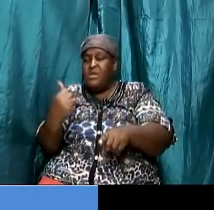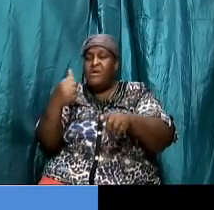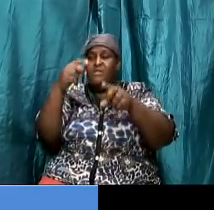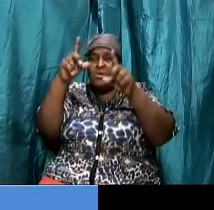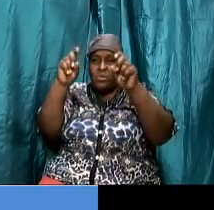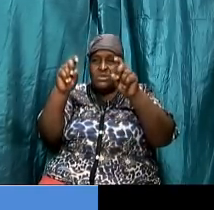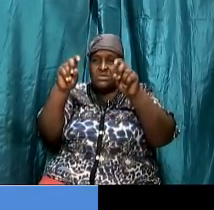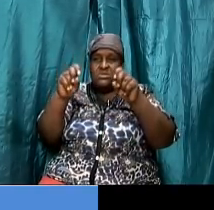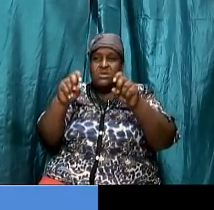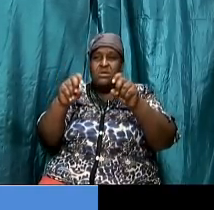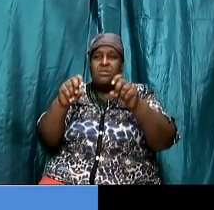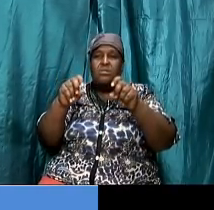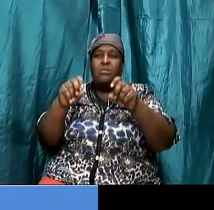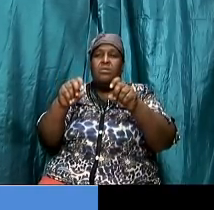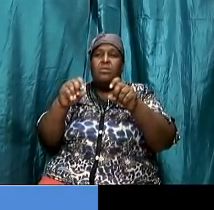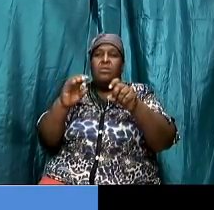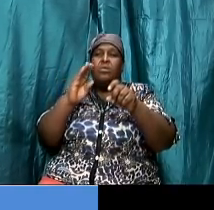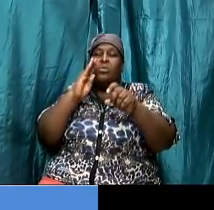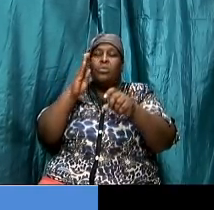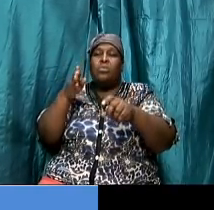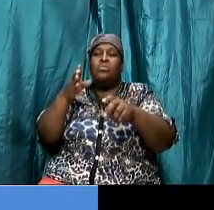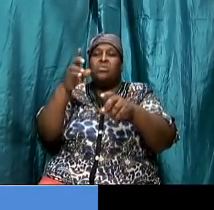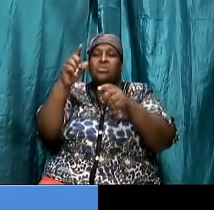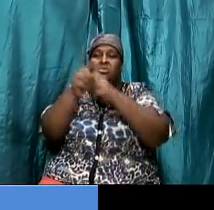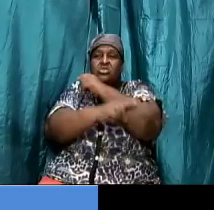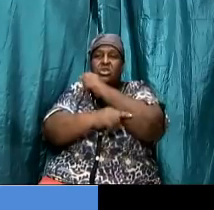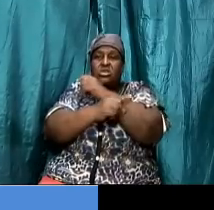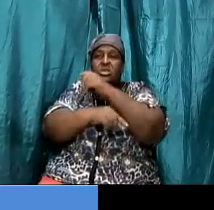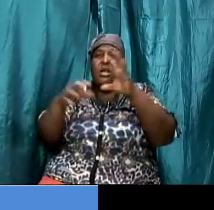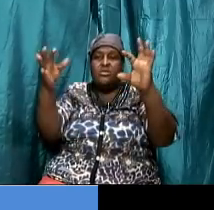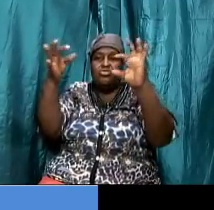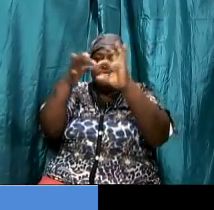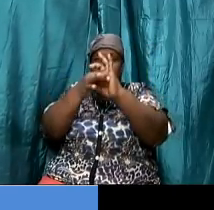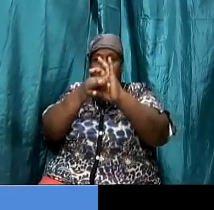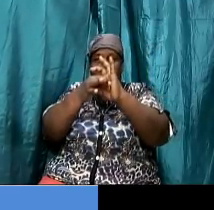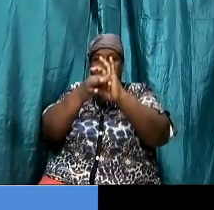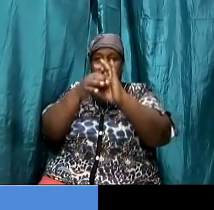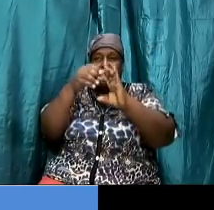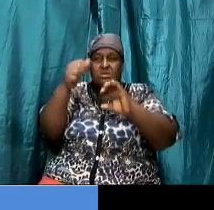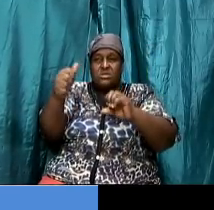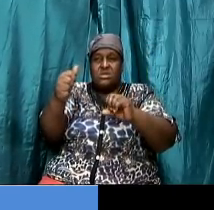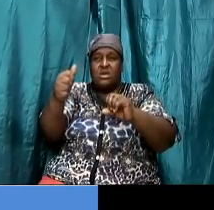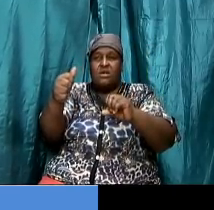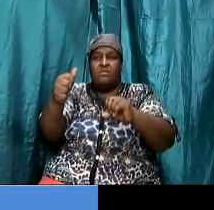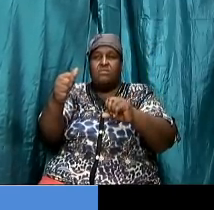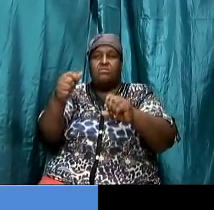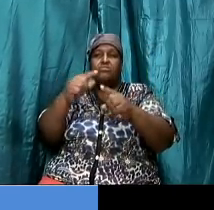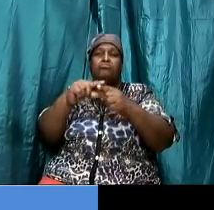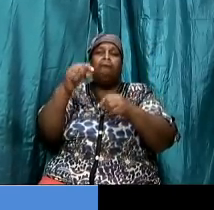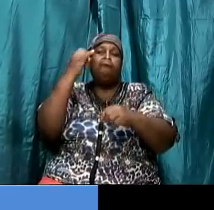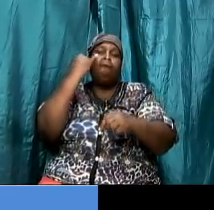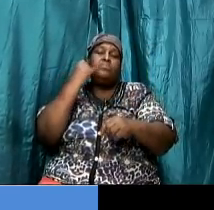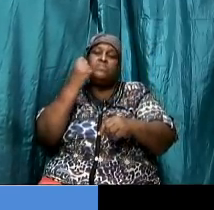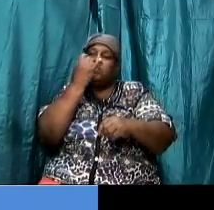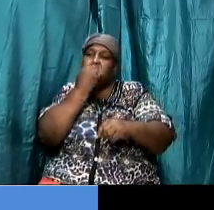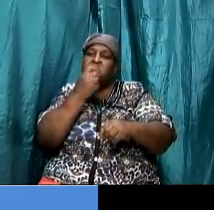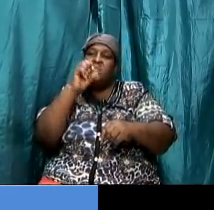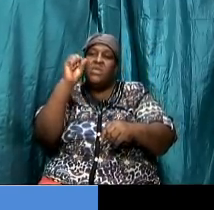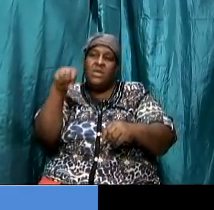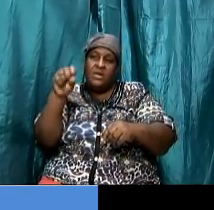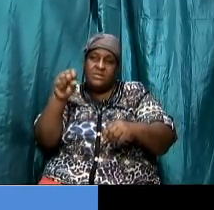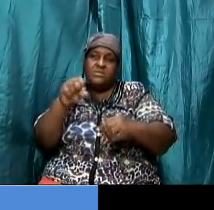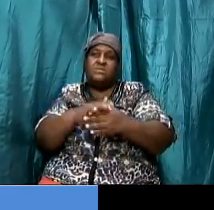this is where the point comes in and that answer is yes so a gentile could become a part of the covenant